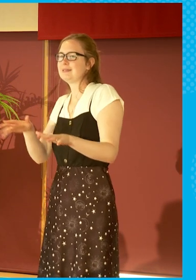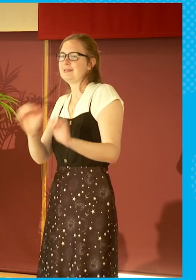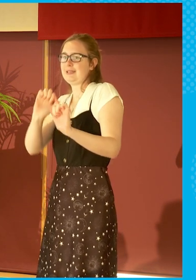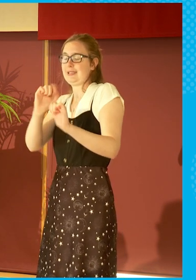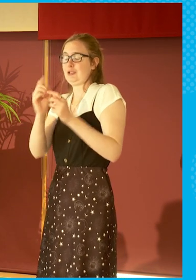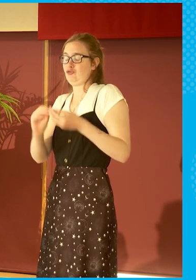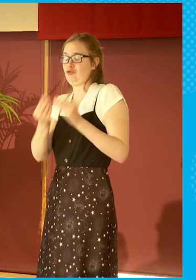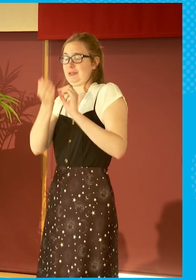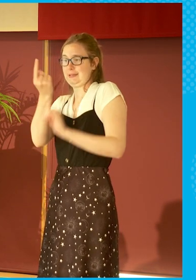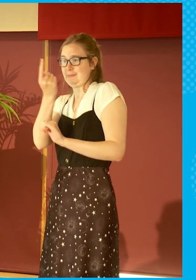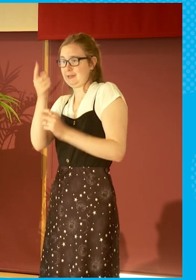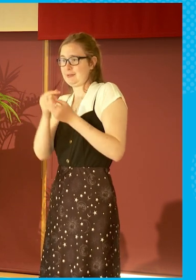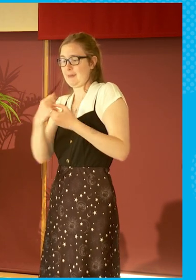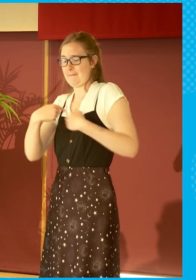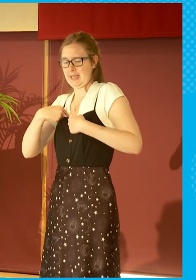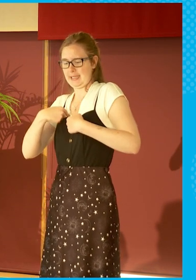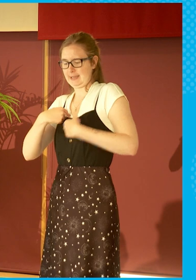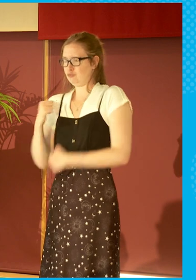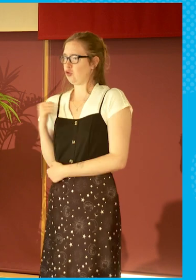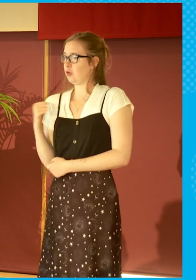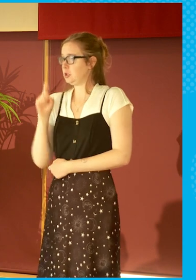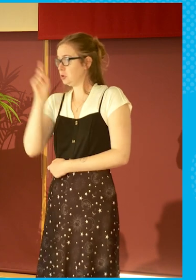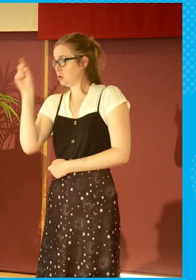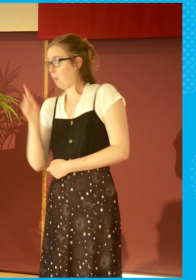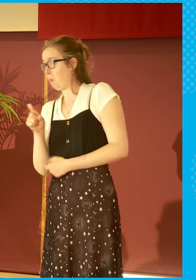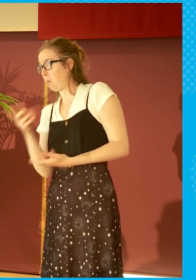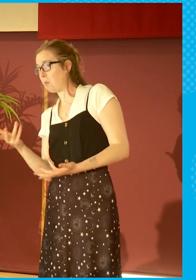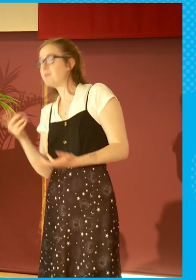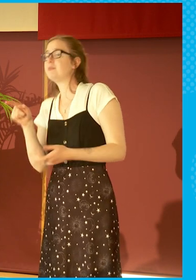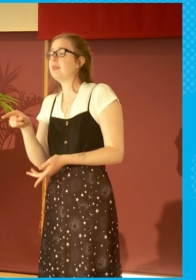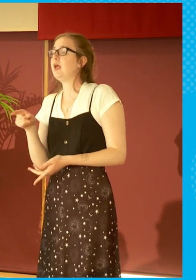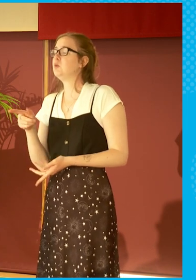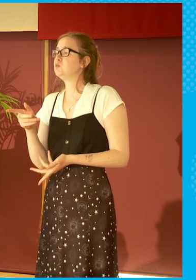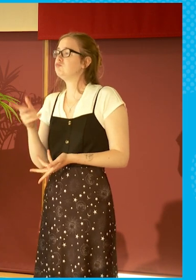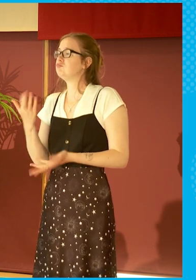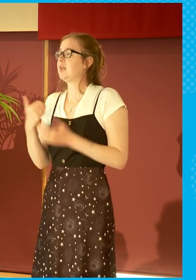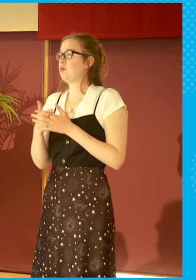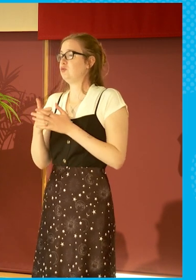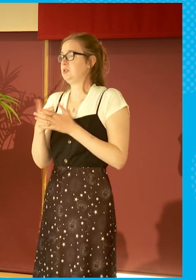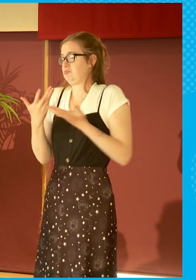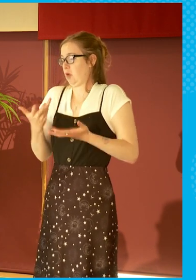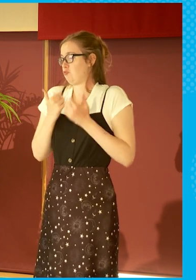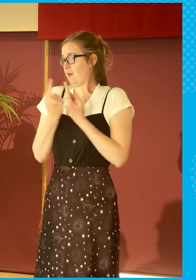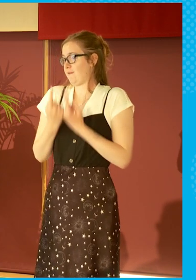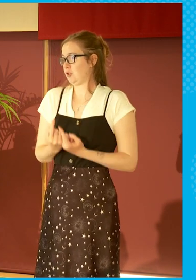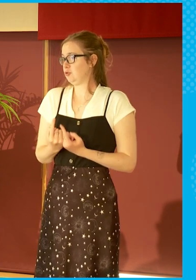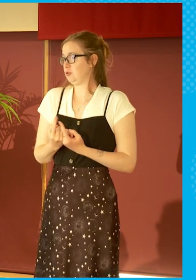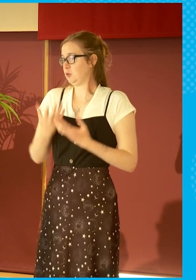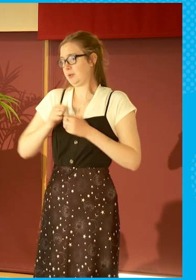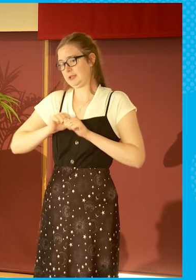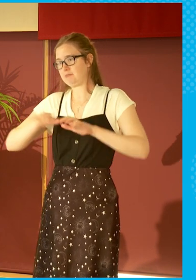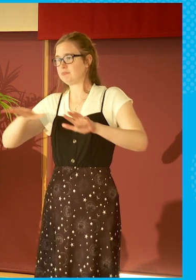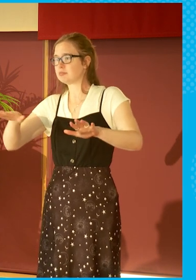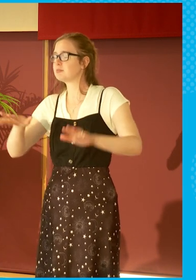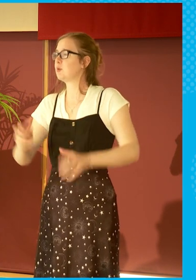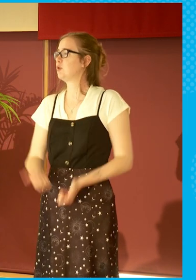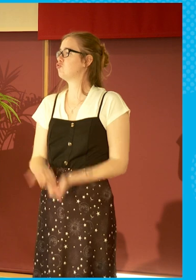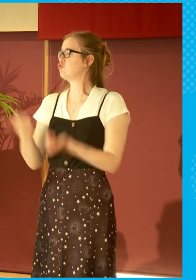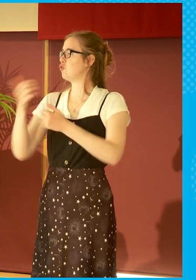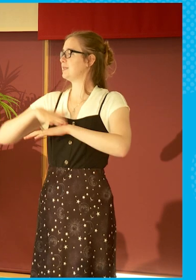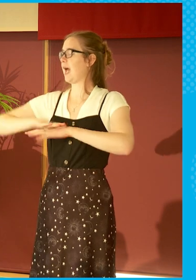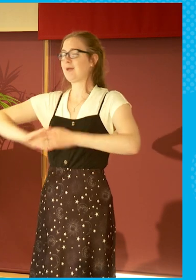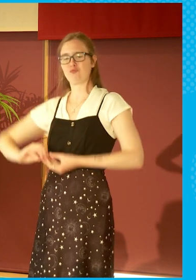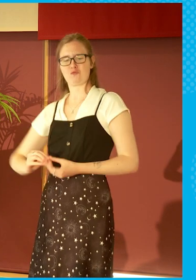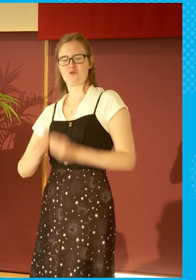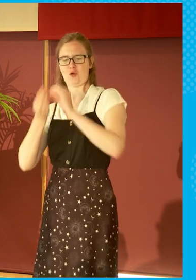which is, which was Am I Scottish? Now, that was, we, that was Current Affairs. We had a great time making it.